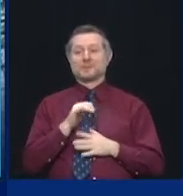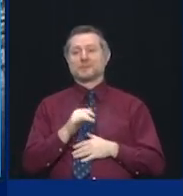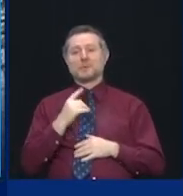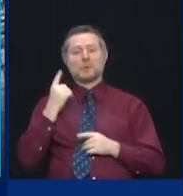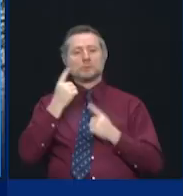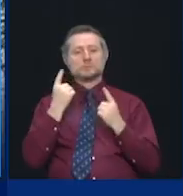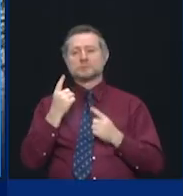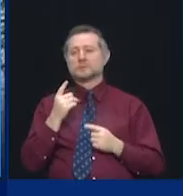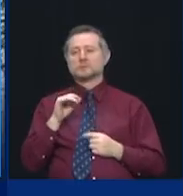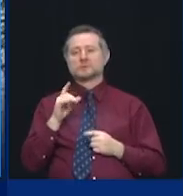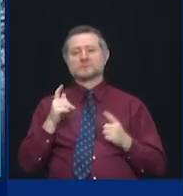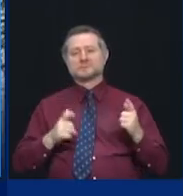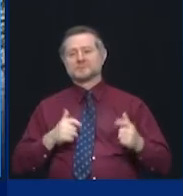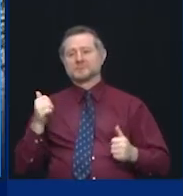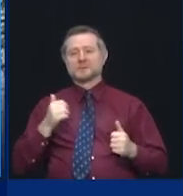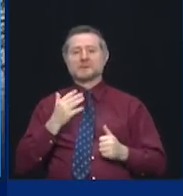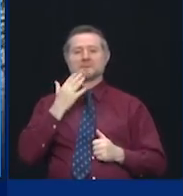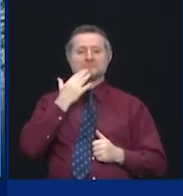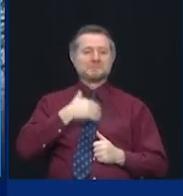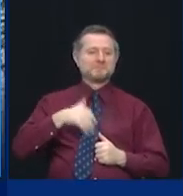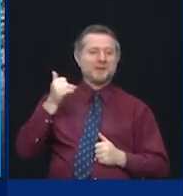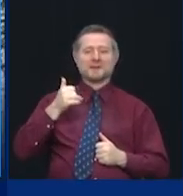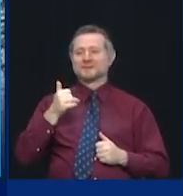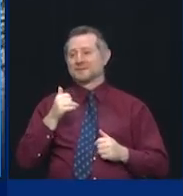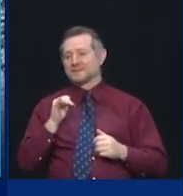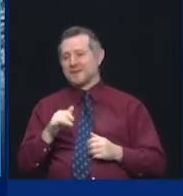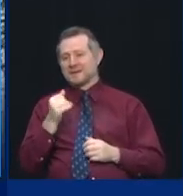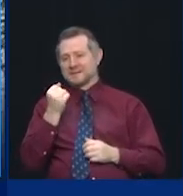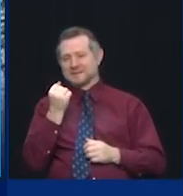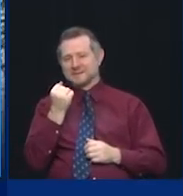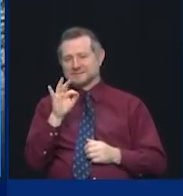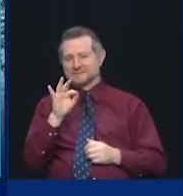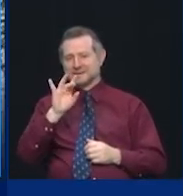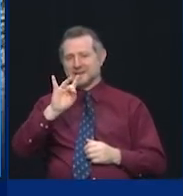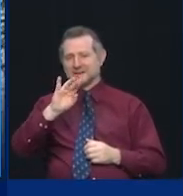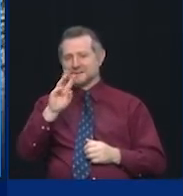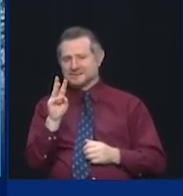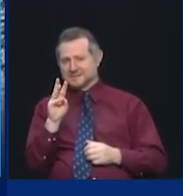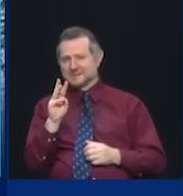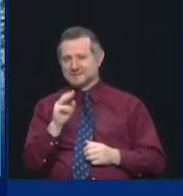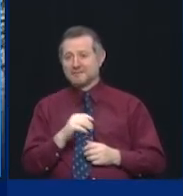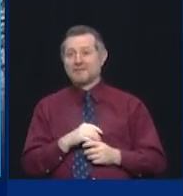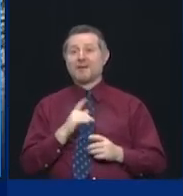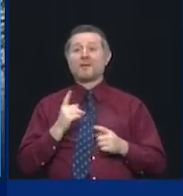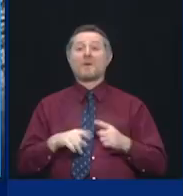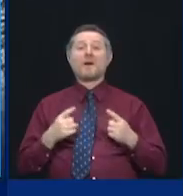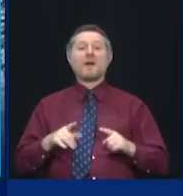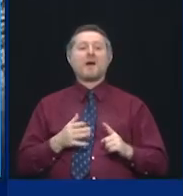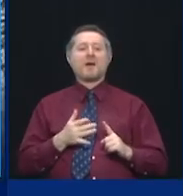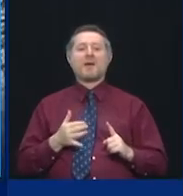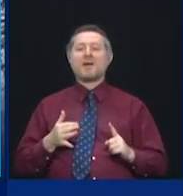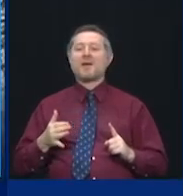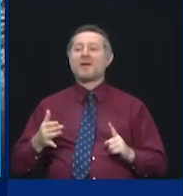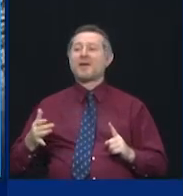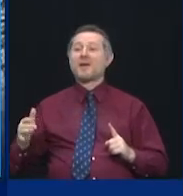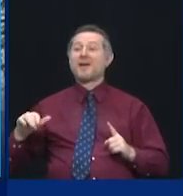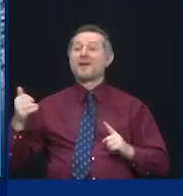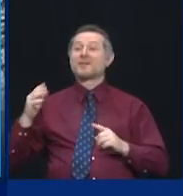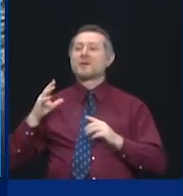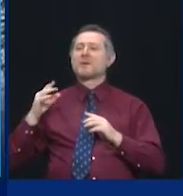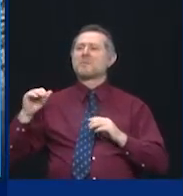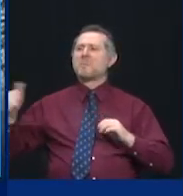But that was 1986. And what happens? Time goes on. And other places develop and other places build.